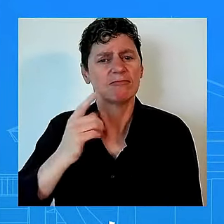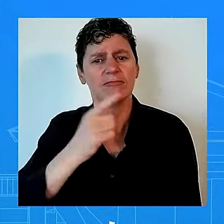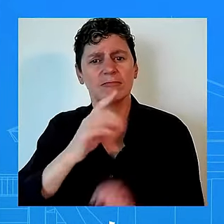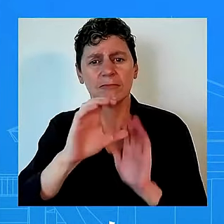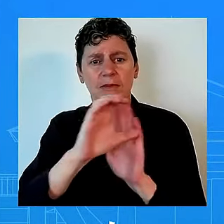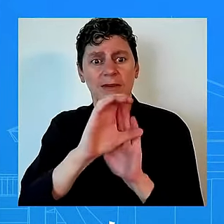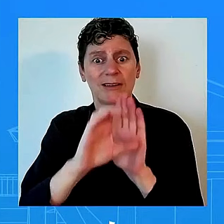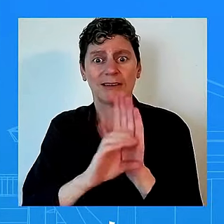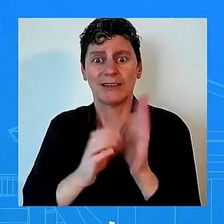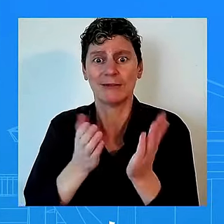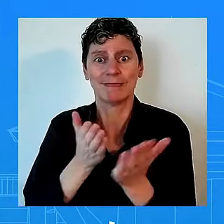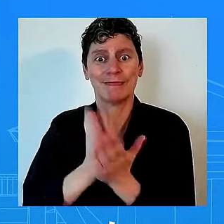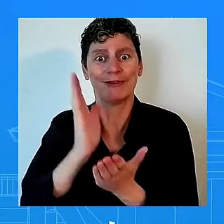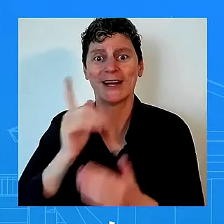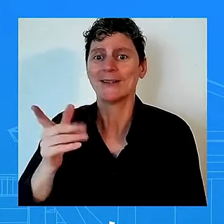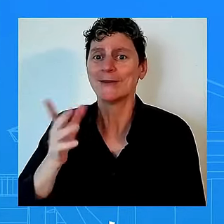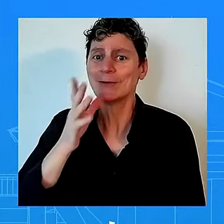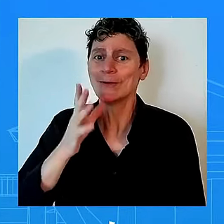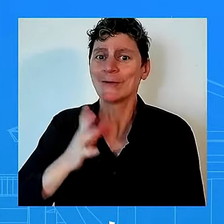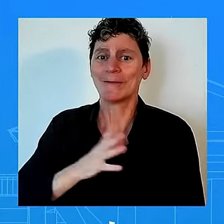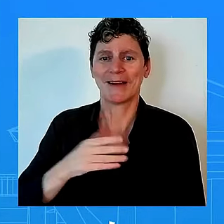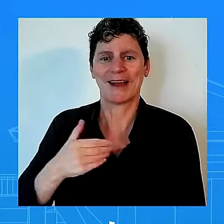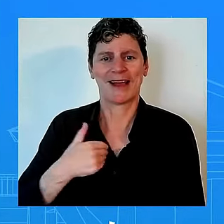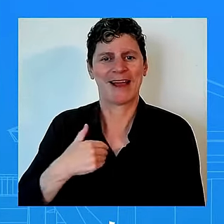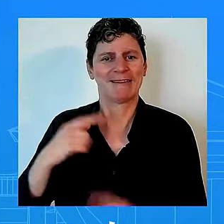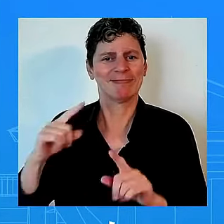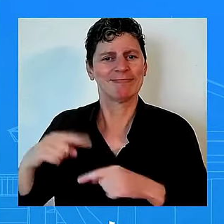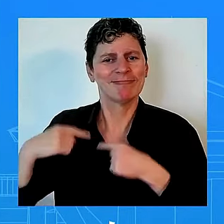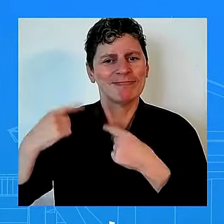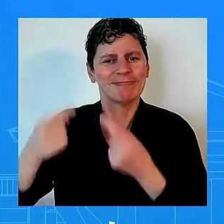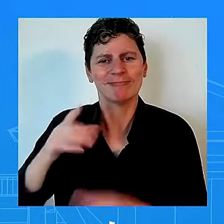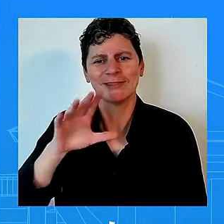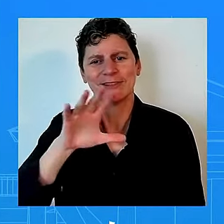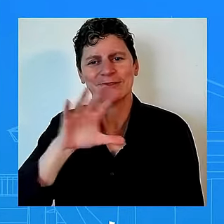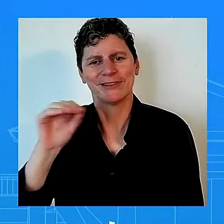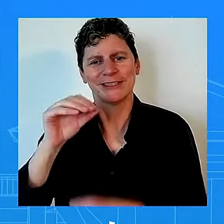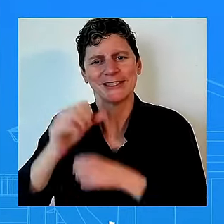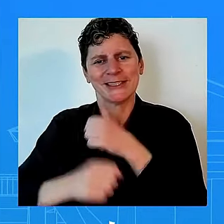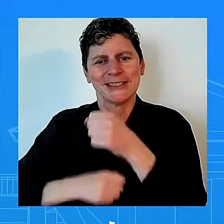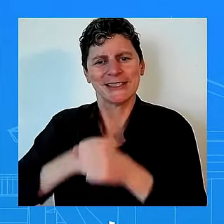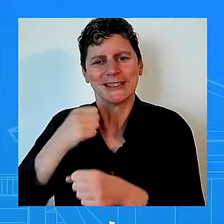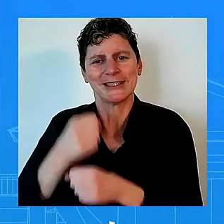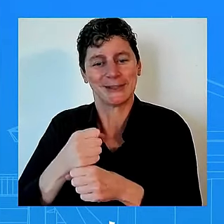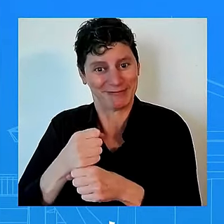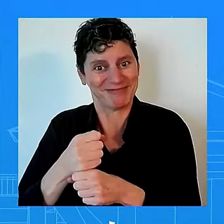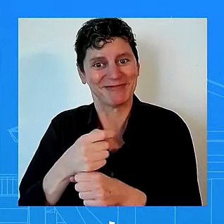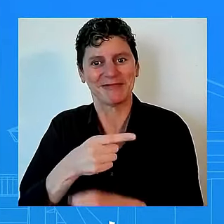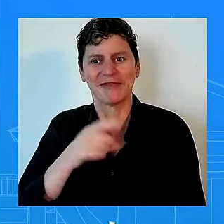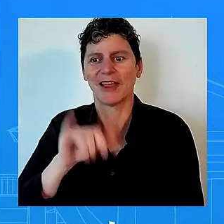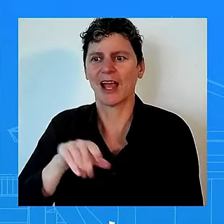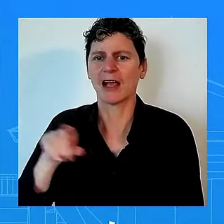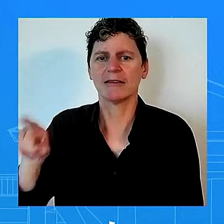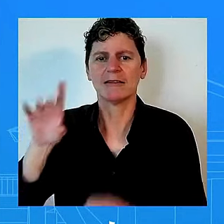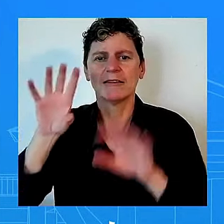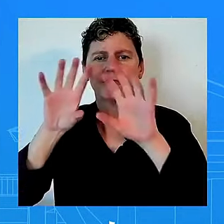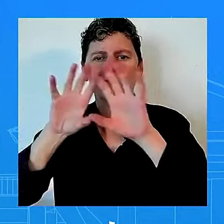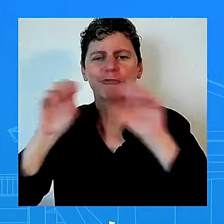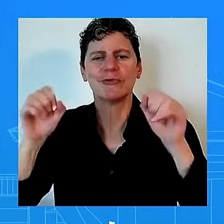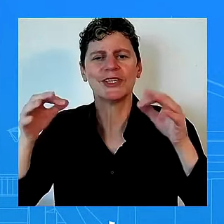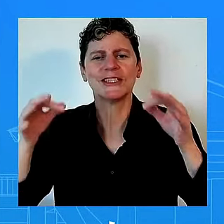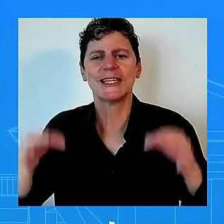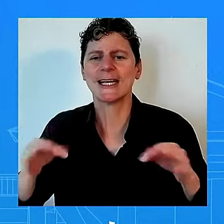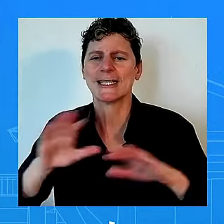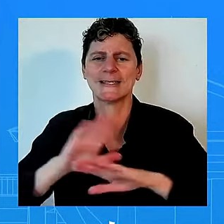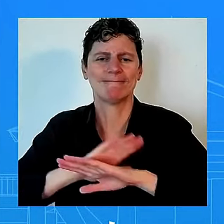is why the president had to step in that is why the president had to sign an executive order that is why we have been very forceful very clear